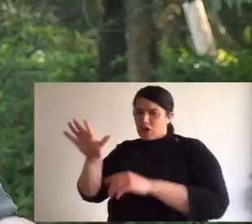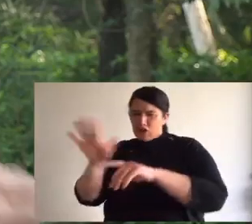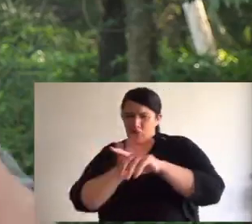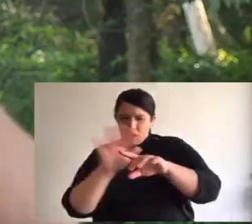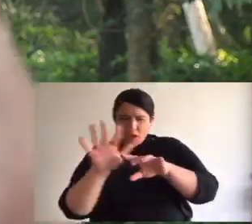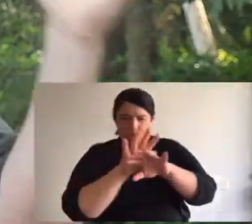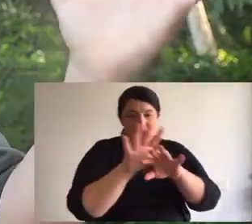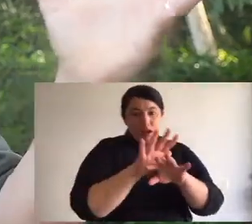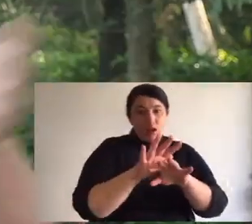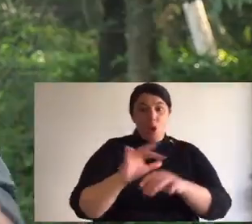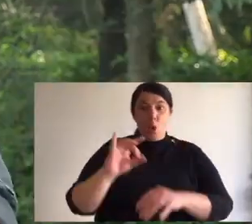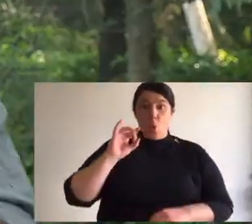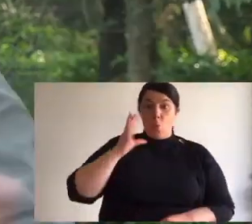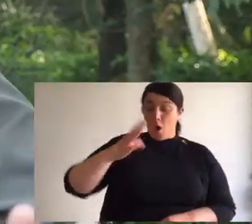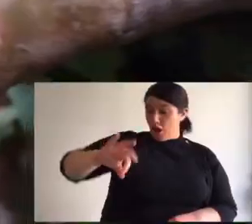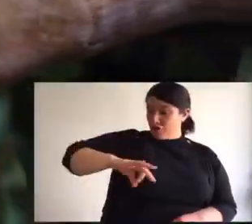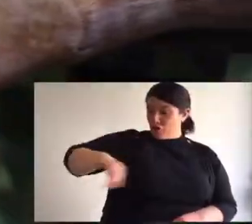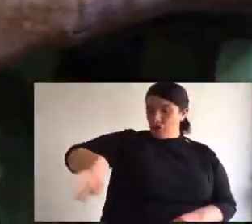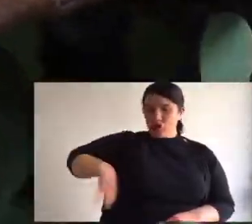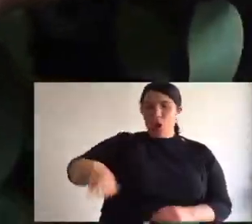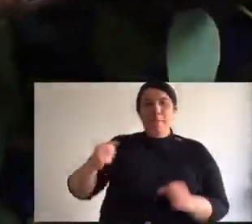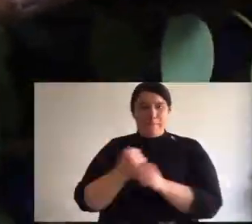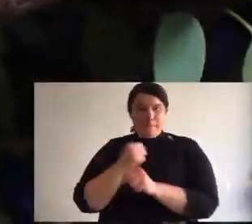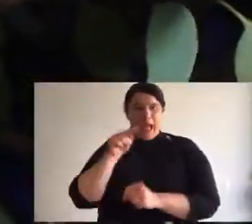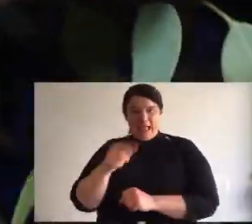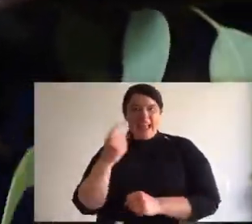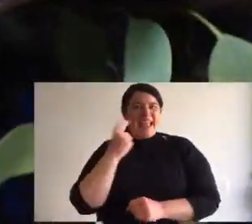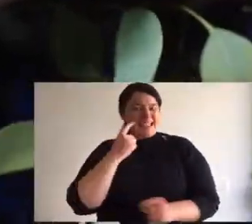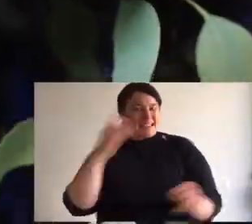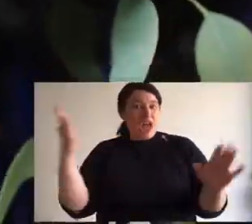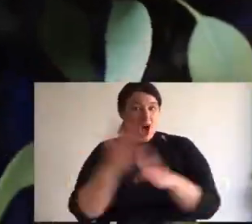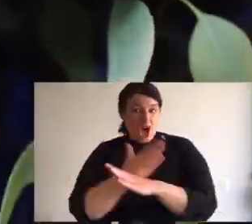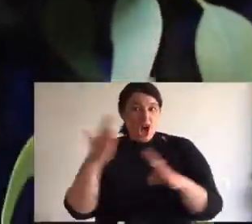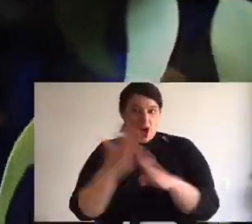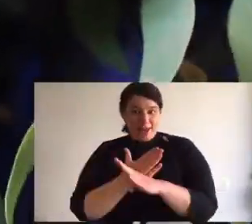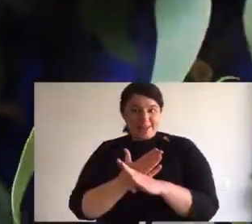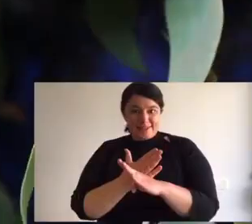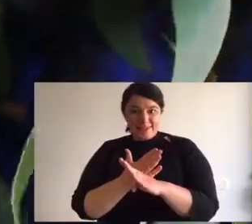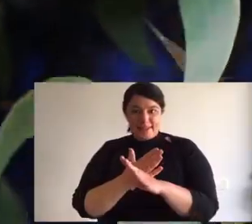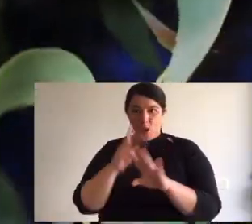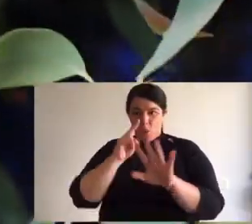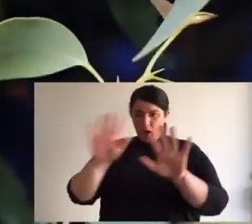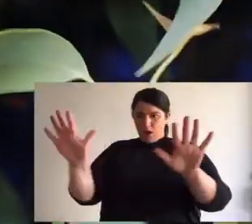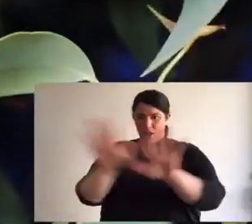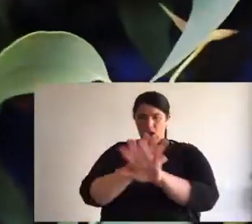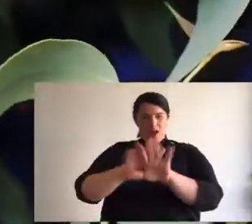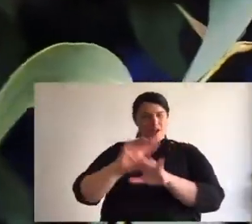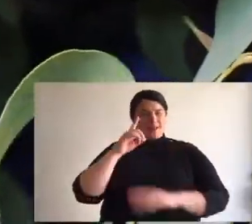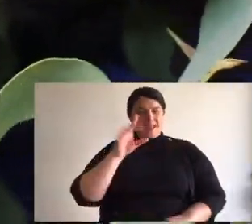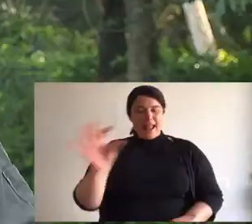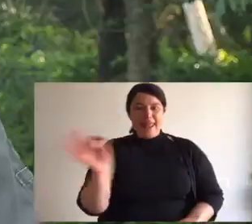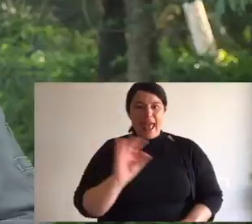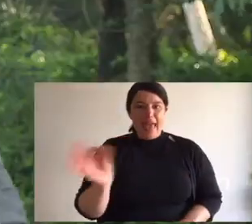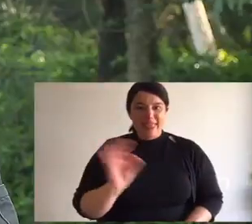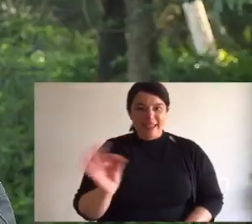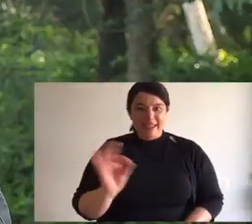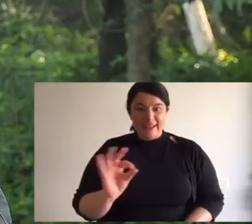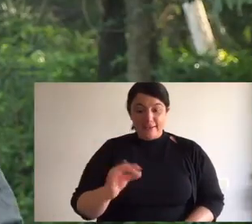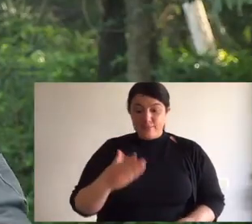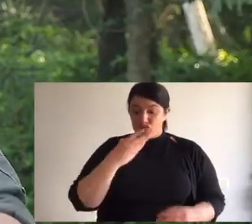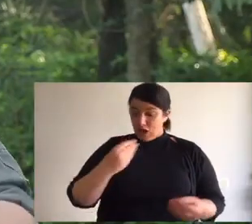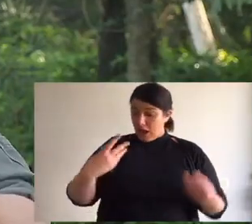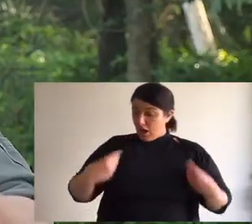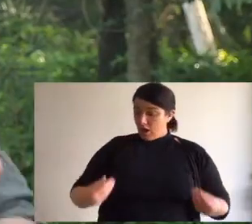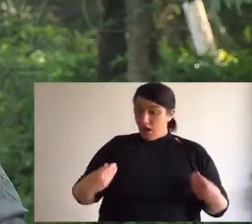dark and there's moonlight and there's shadows. Those white dots really blend it into the background. And they become a part of the